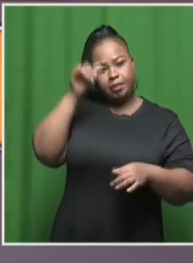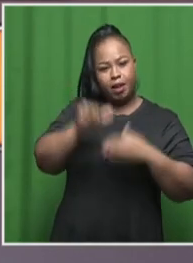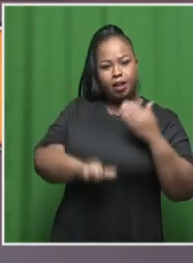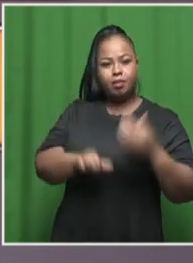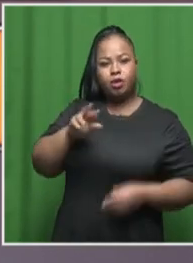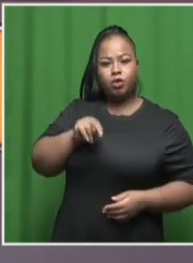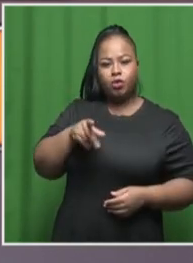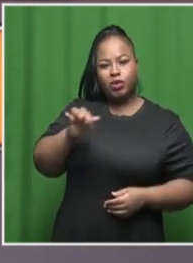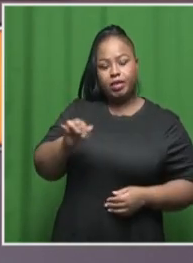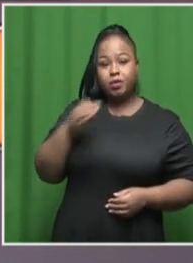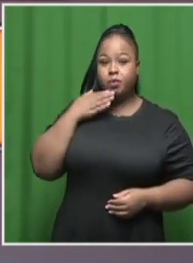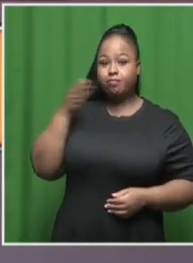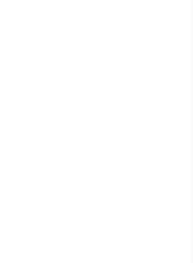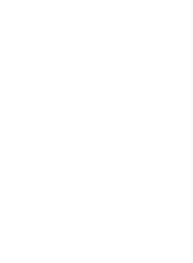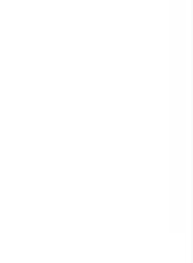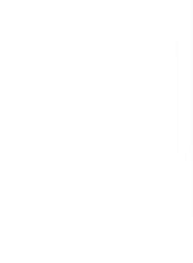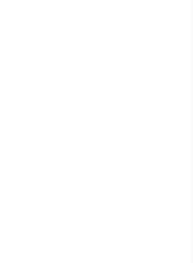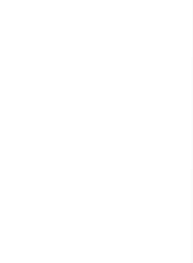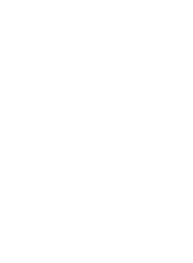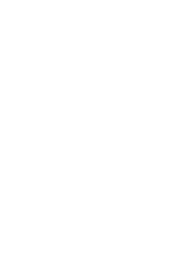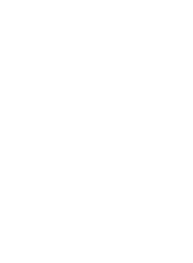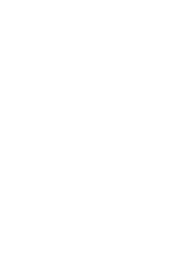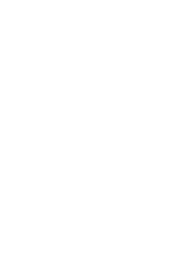just spoke to one of the stars, Nonim Konto.